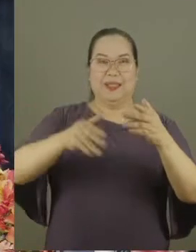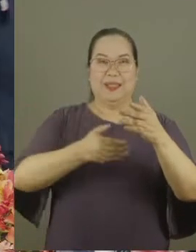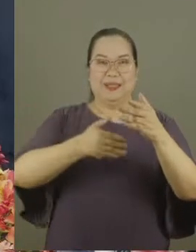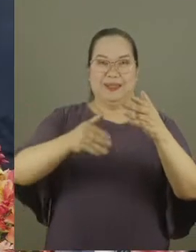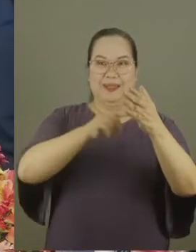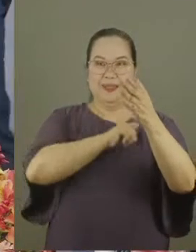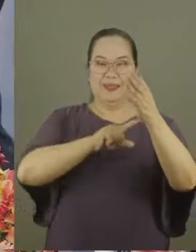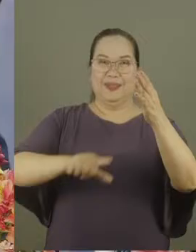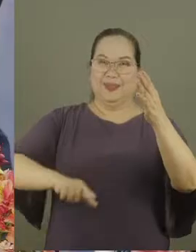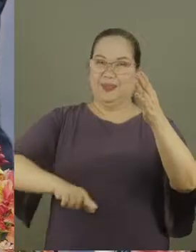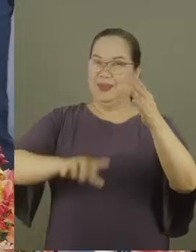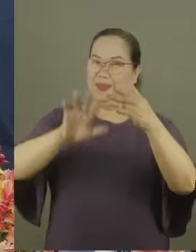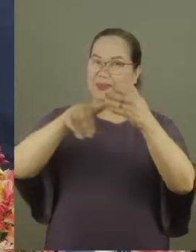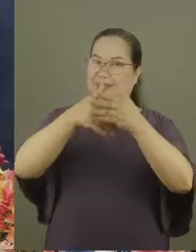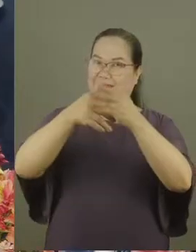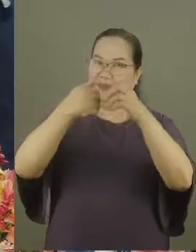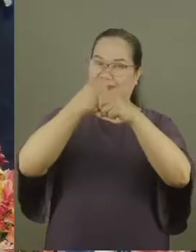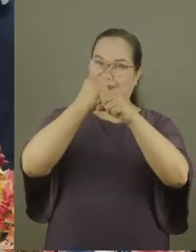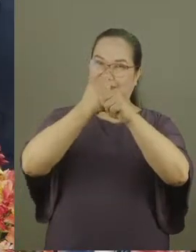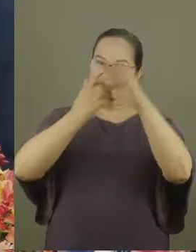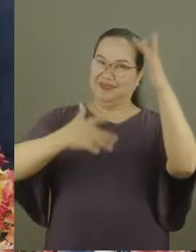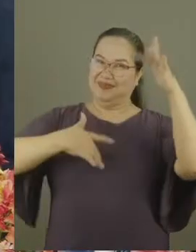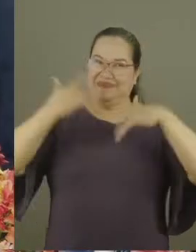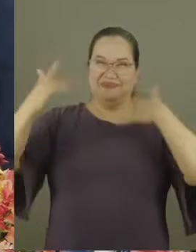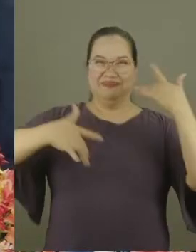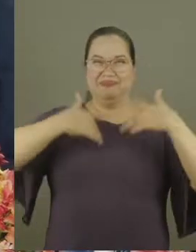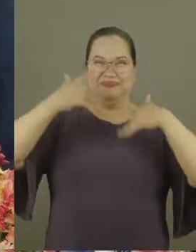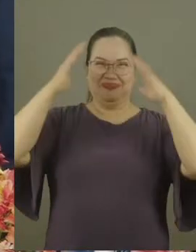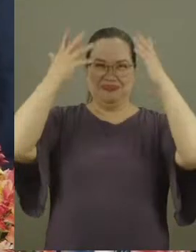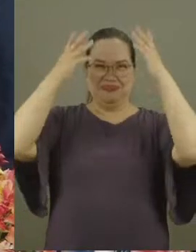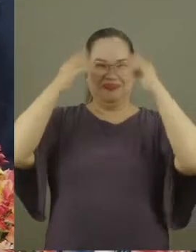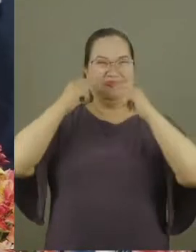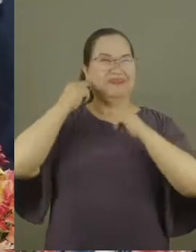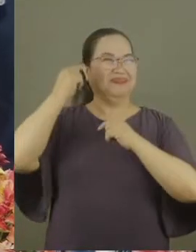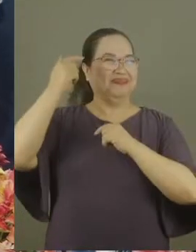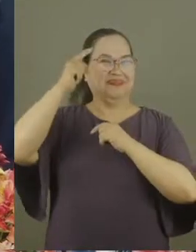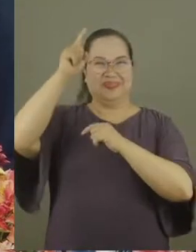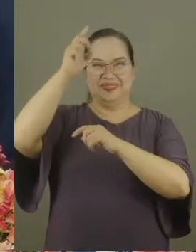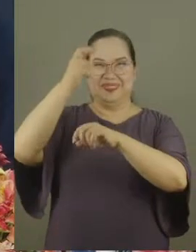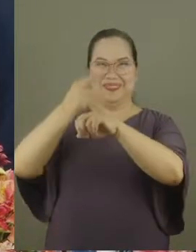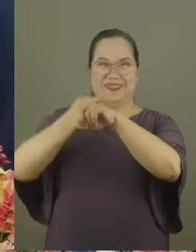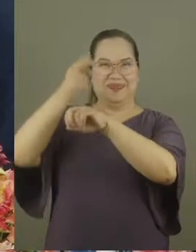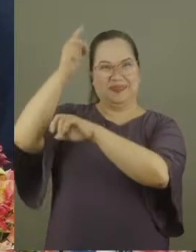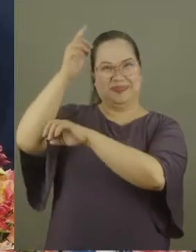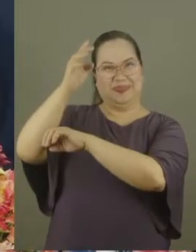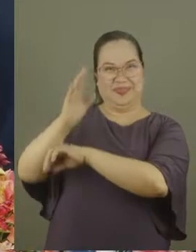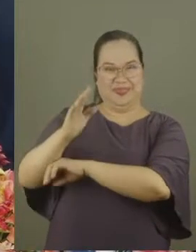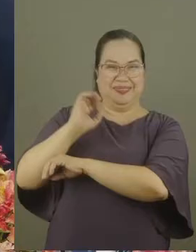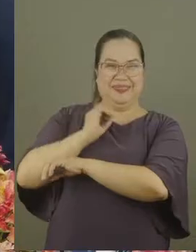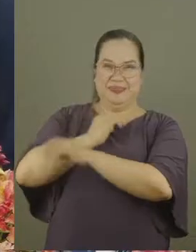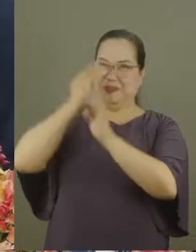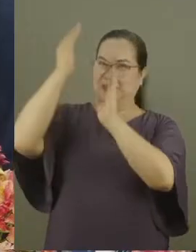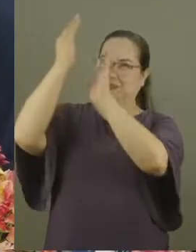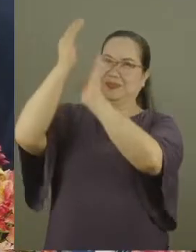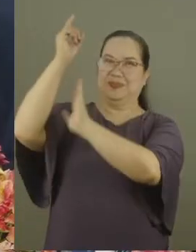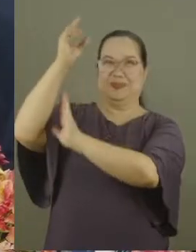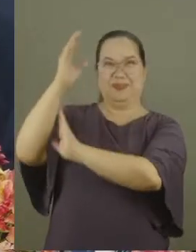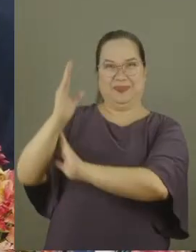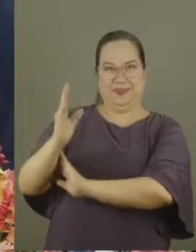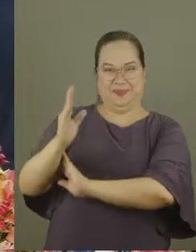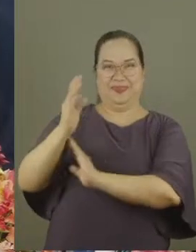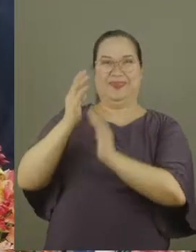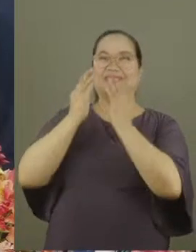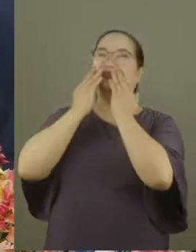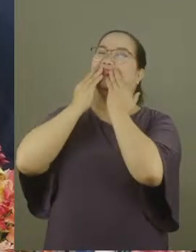the Lord. Let us make a joyful noise to the rock of our salvation. Let us come into His presence with